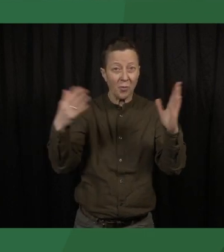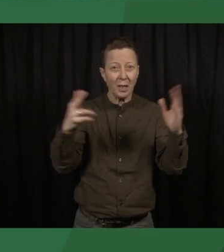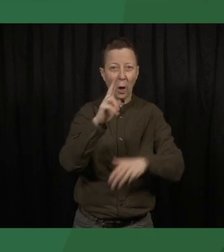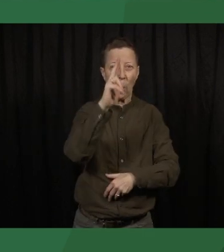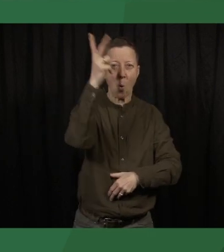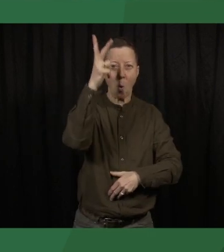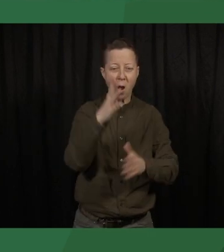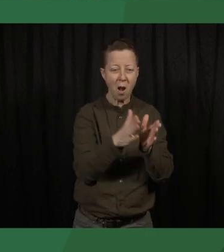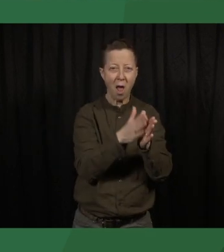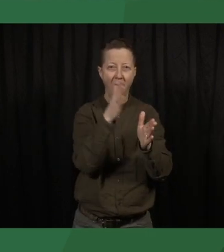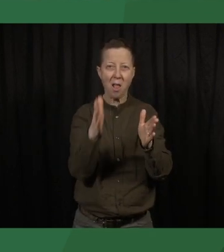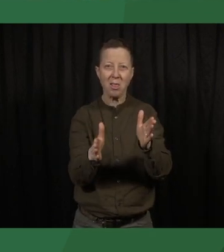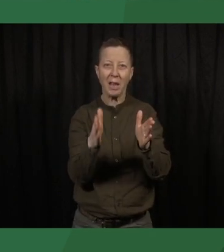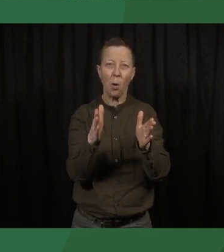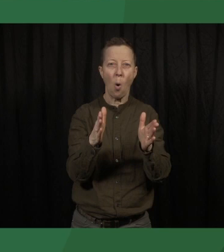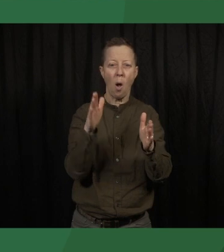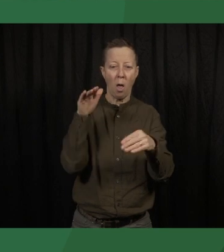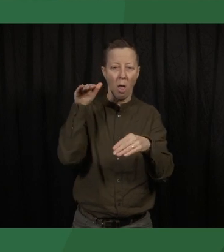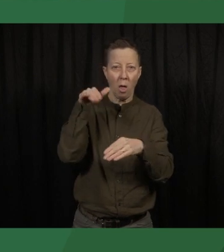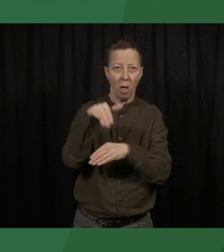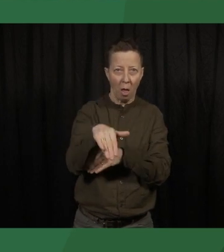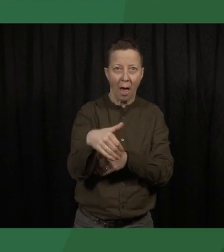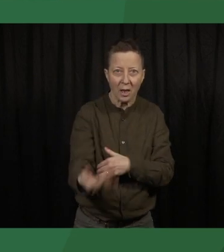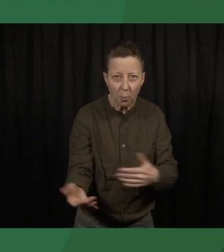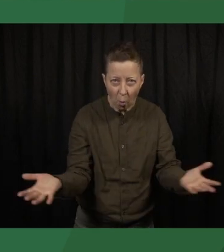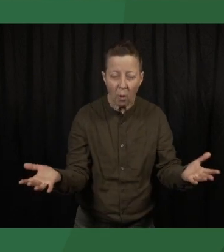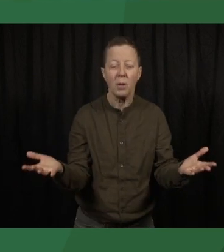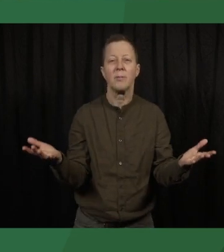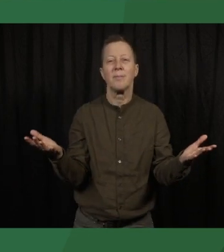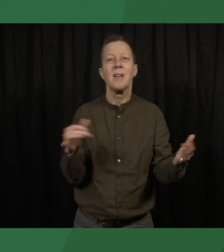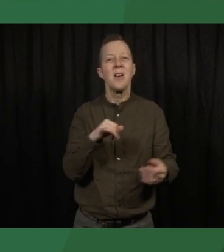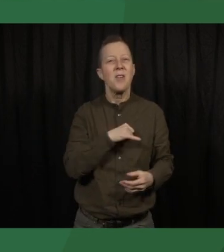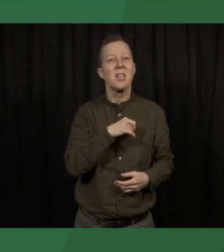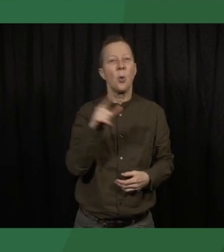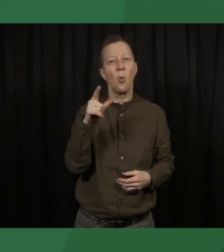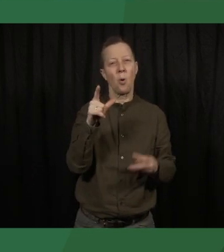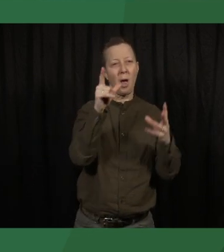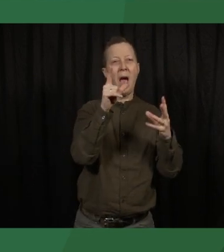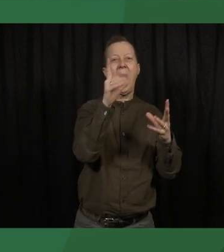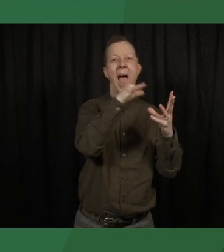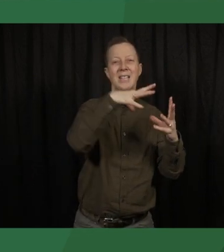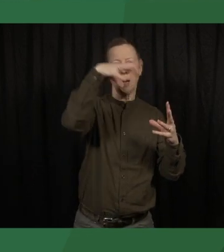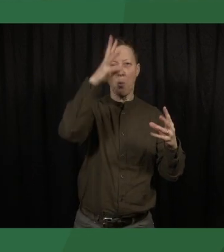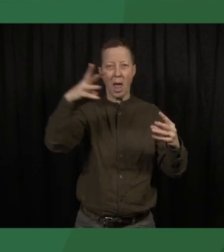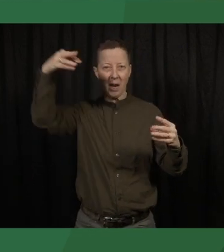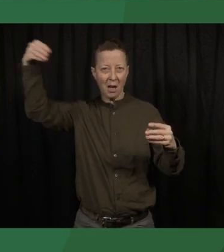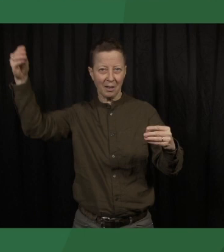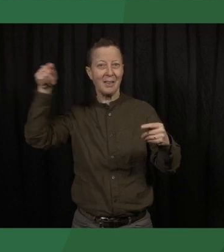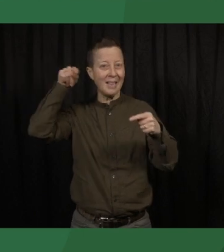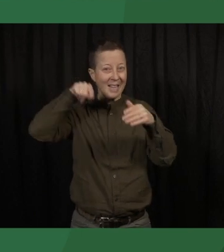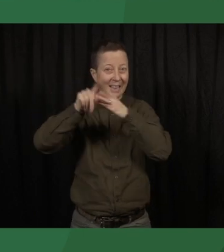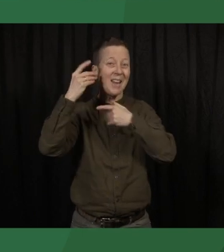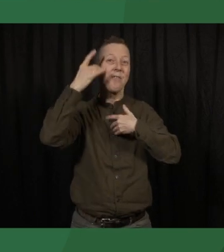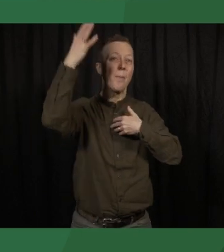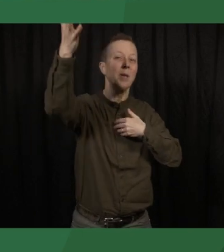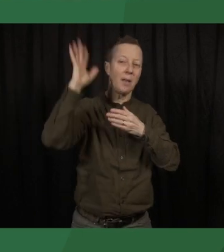age and the declining success rate afterwards, if you extrapolate based on this into the future